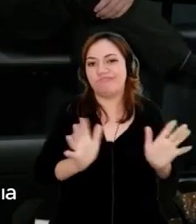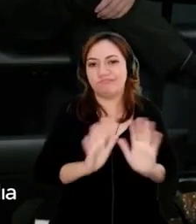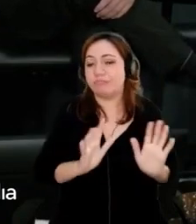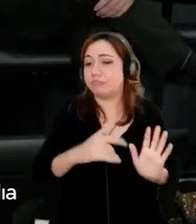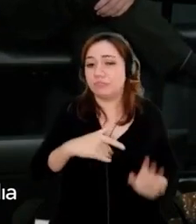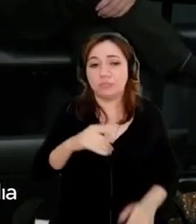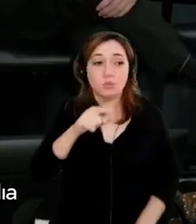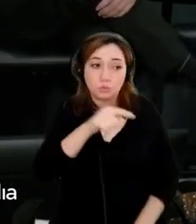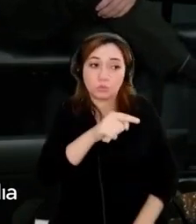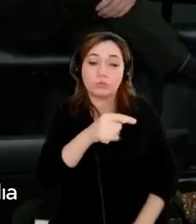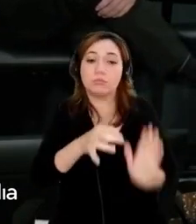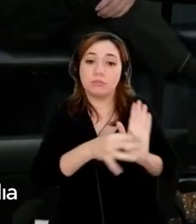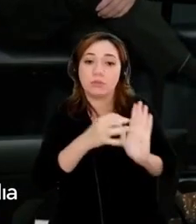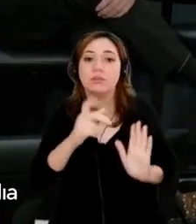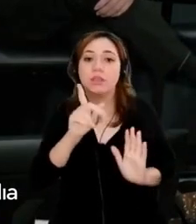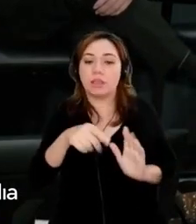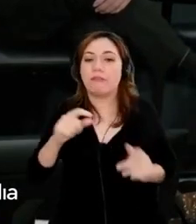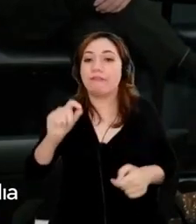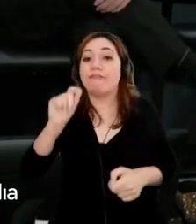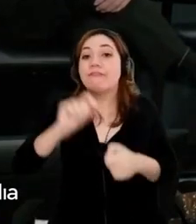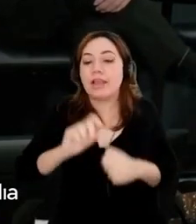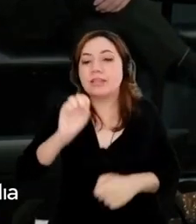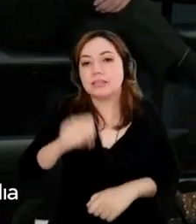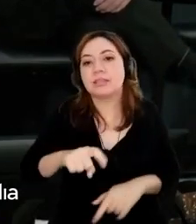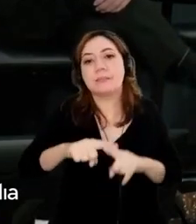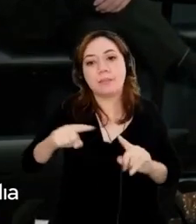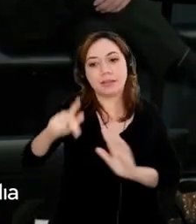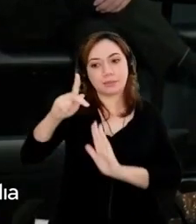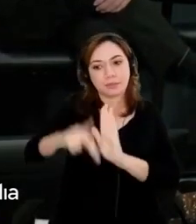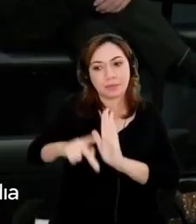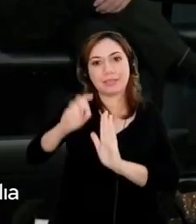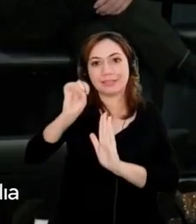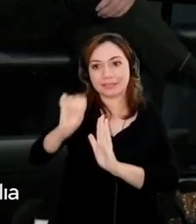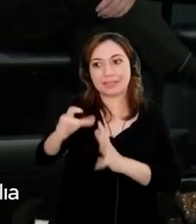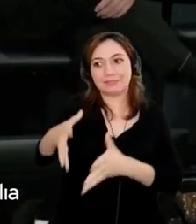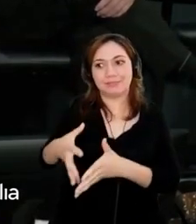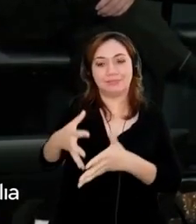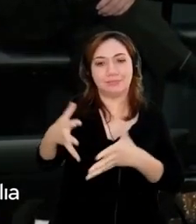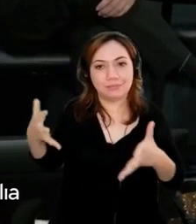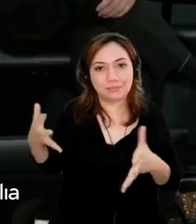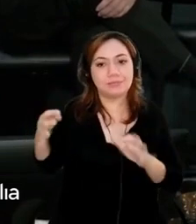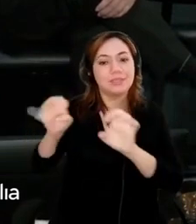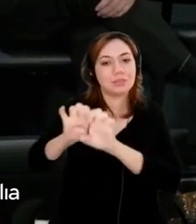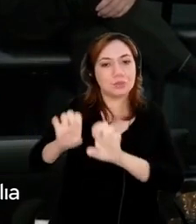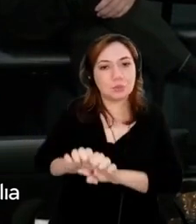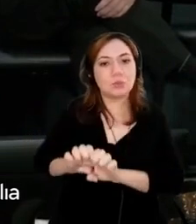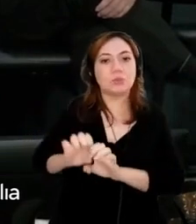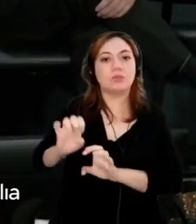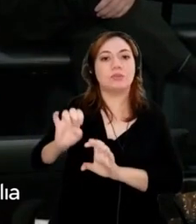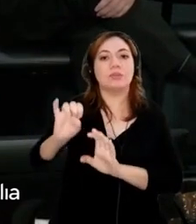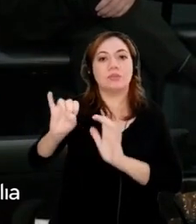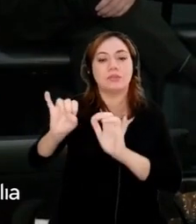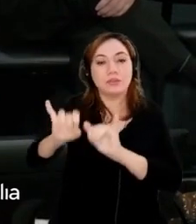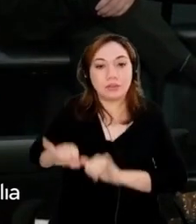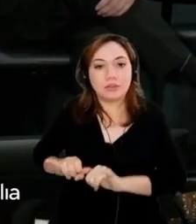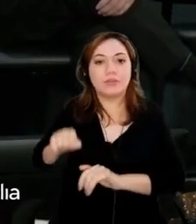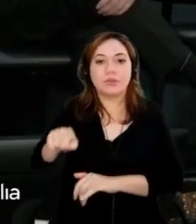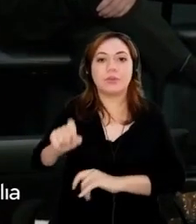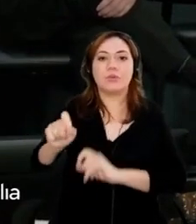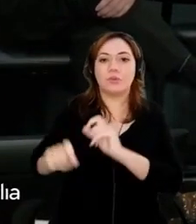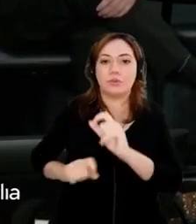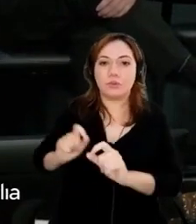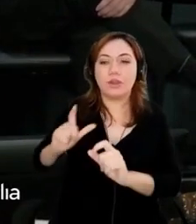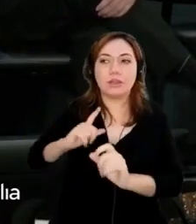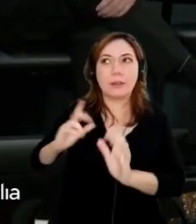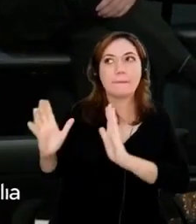plan with great infrastructure to be able to see ahead in that two to five to 10-year period because everything is going to change in those